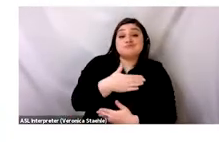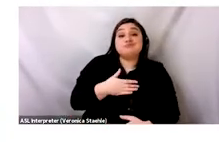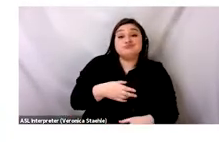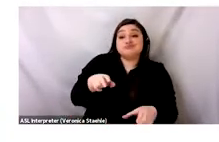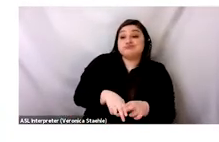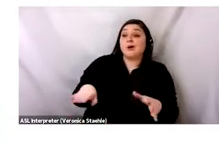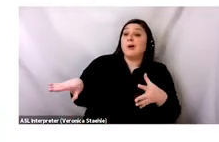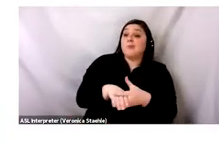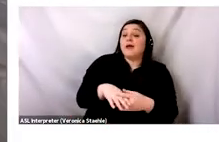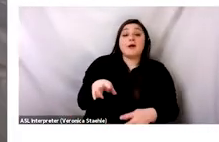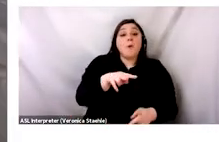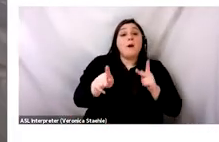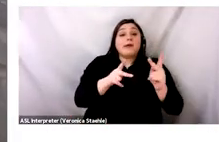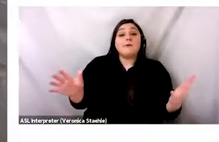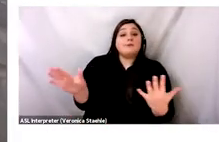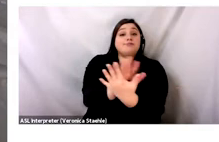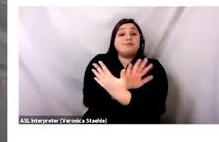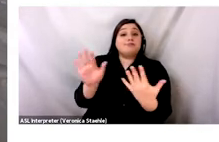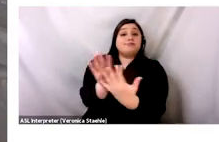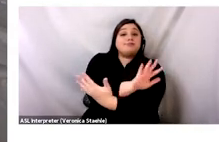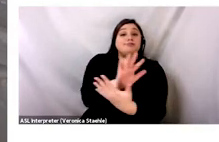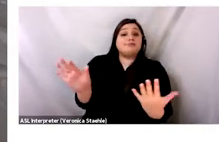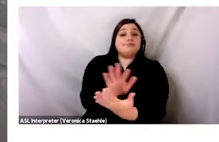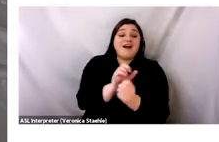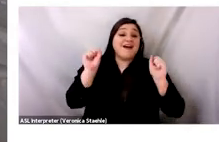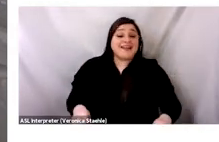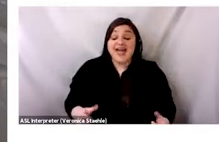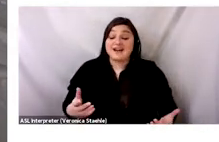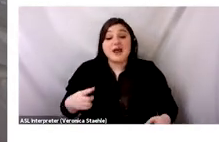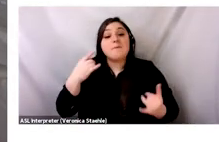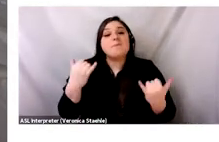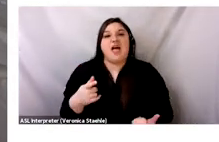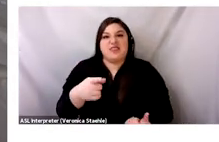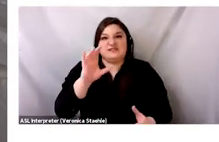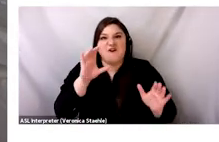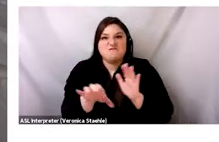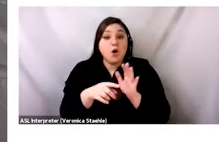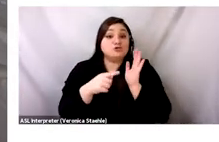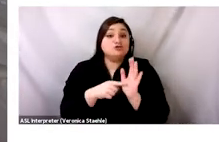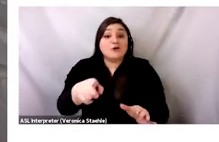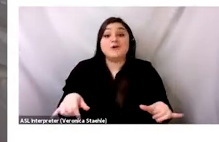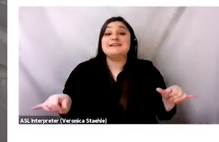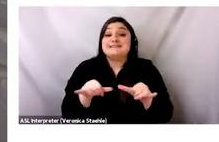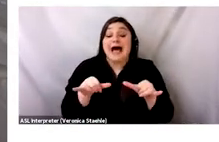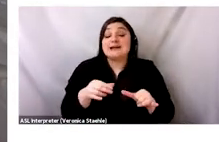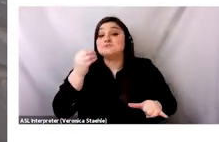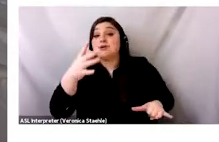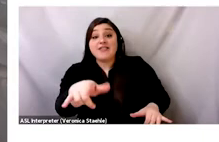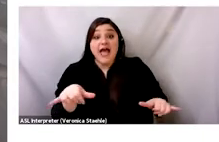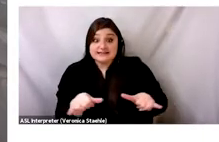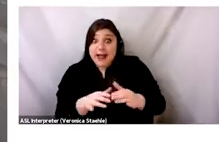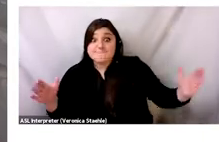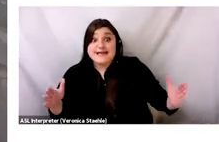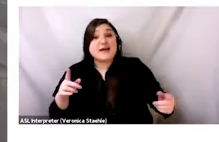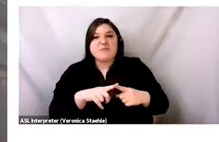play pinball or chess. Here's a bird's eye view of Contramento, so you can better appreciate the size